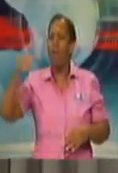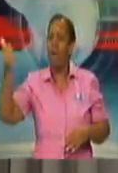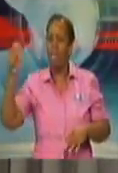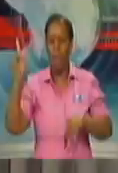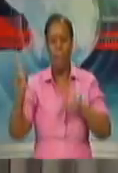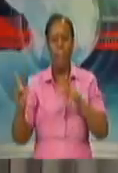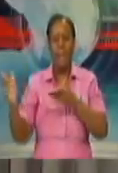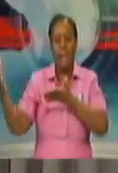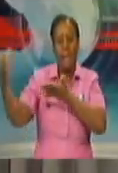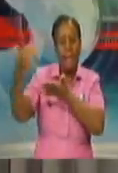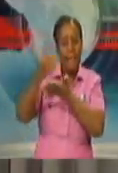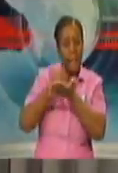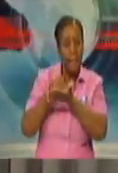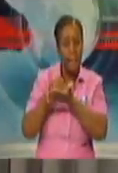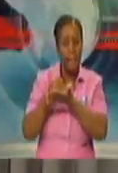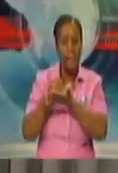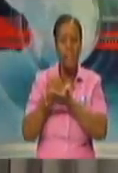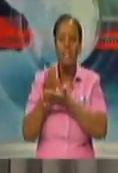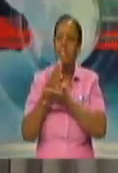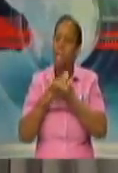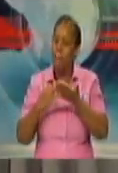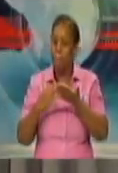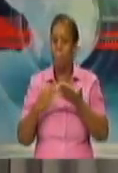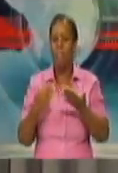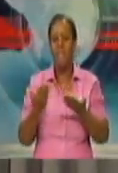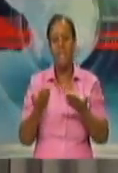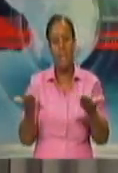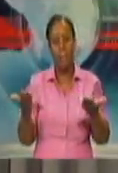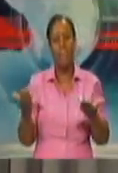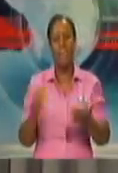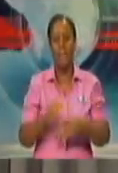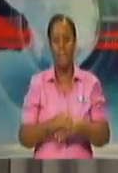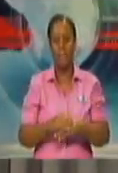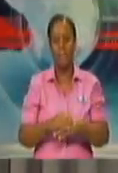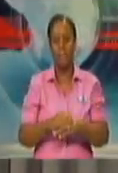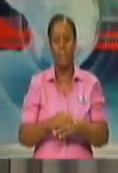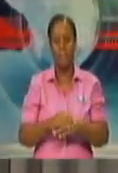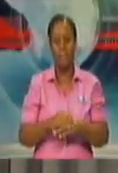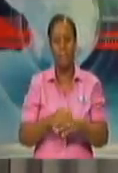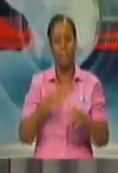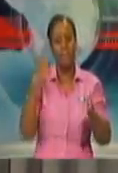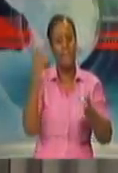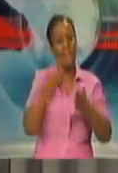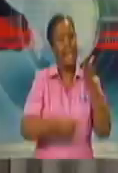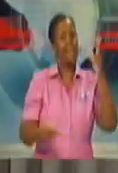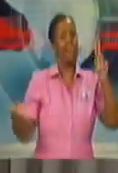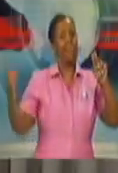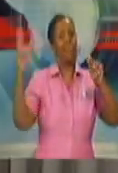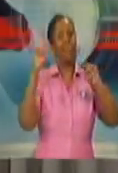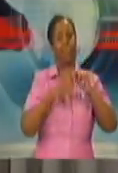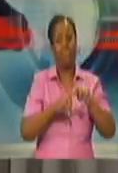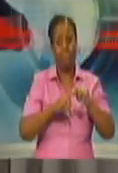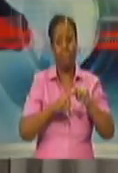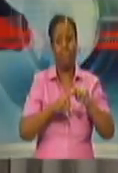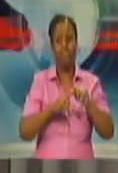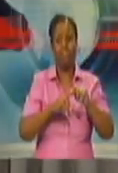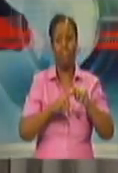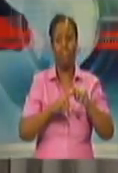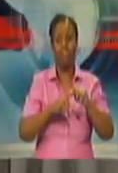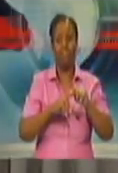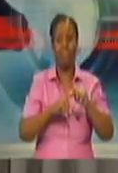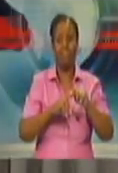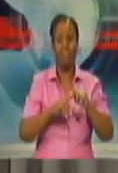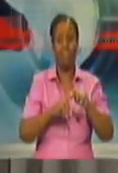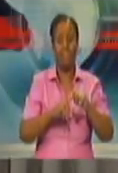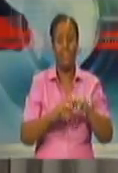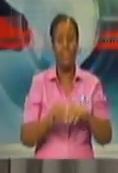some minor price increases, some price increases, because whereas, for instance, there would have been